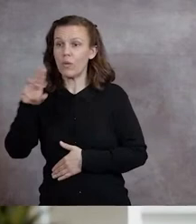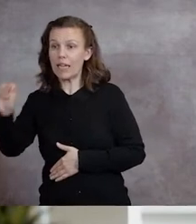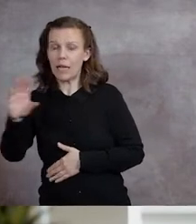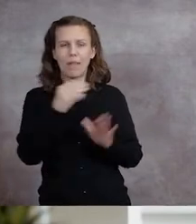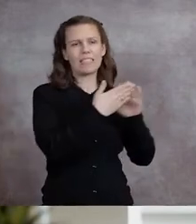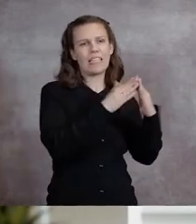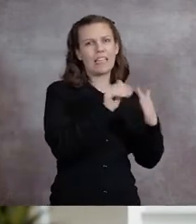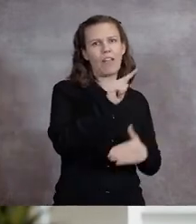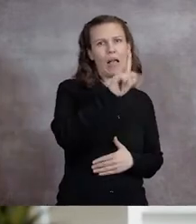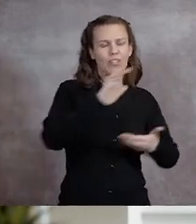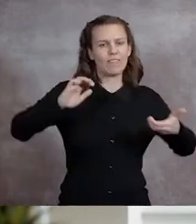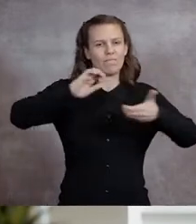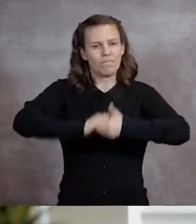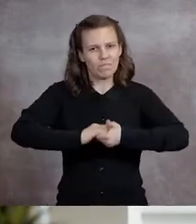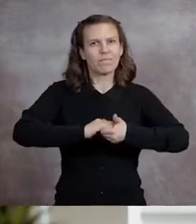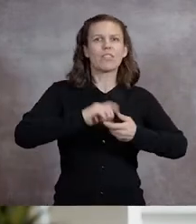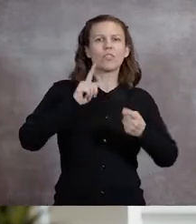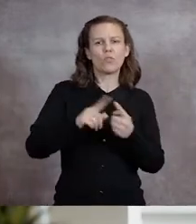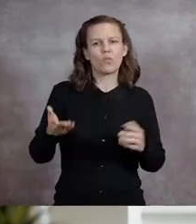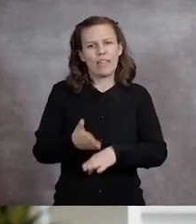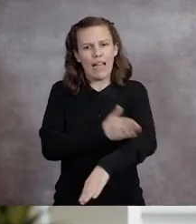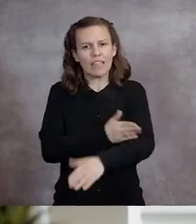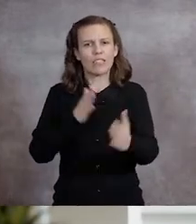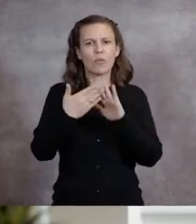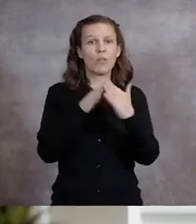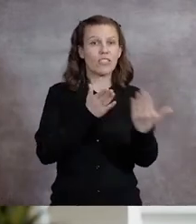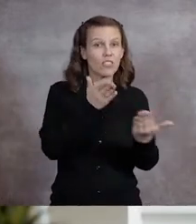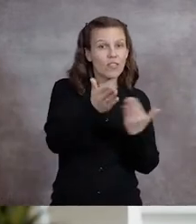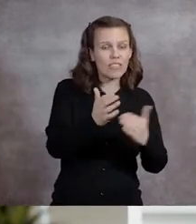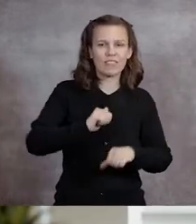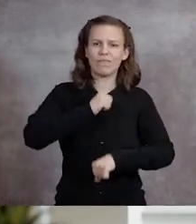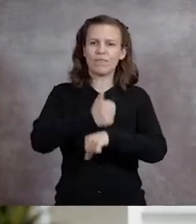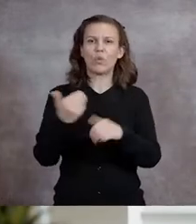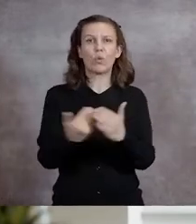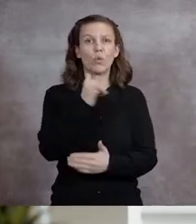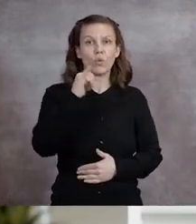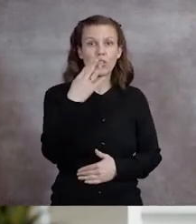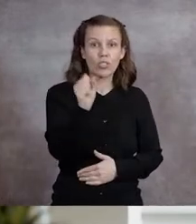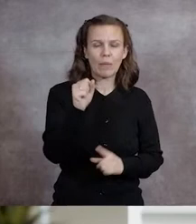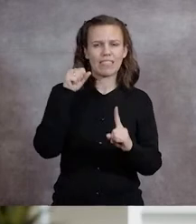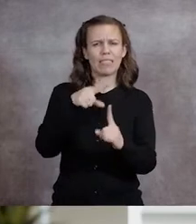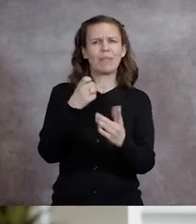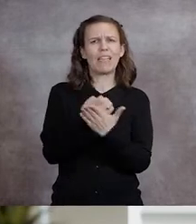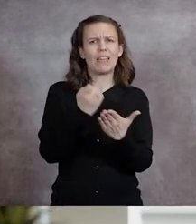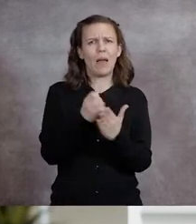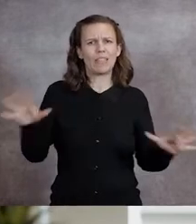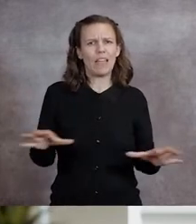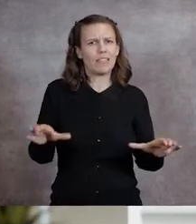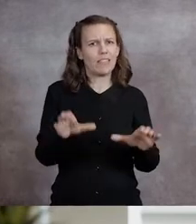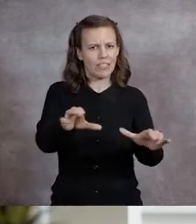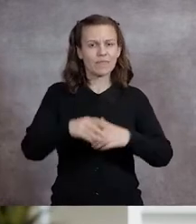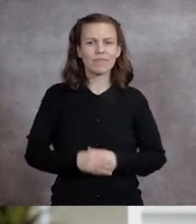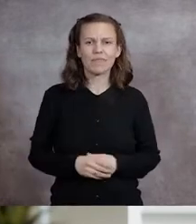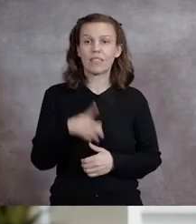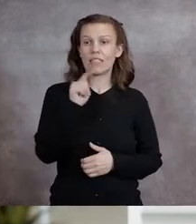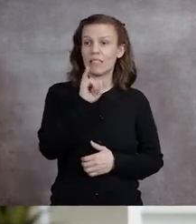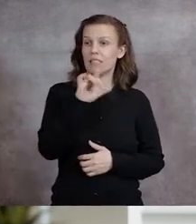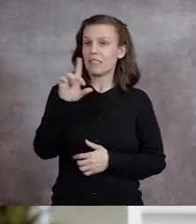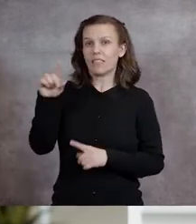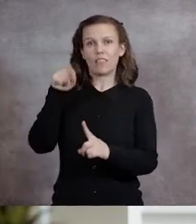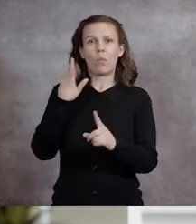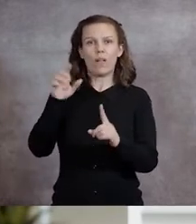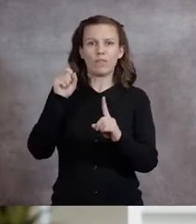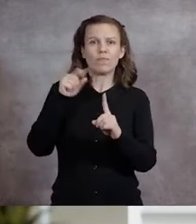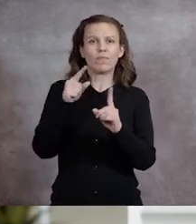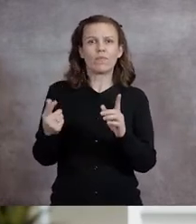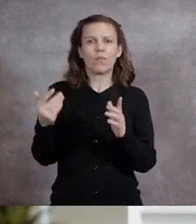and the city of Albuquerque to enhance community services, create new jobs, and stimulate economic activity. The TID will